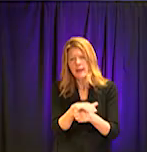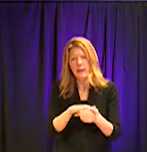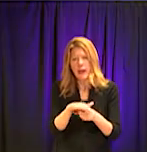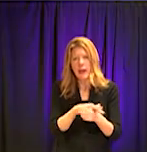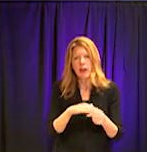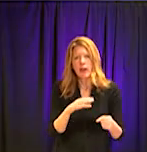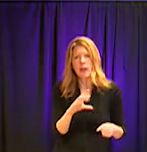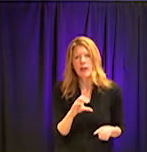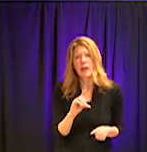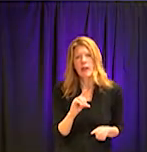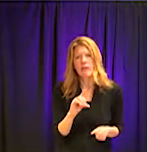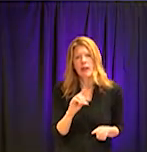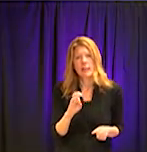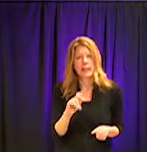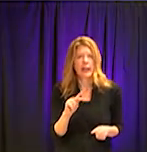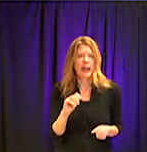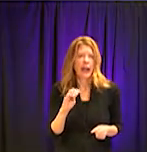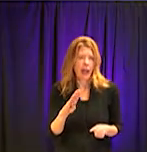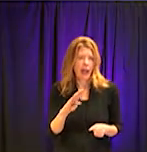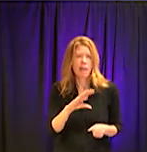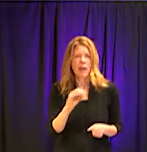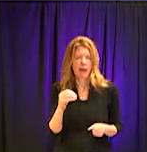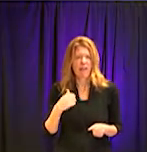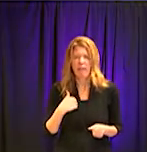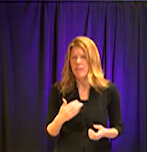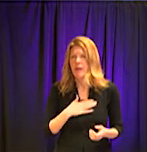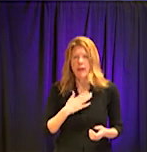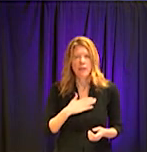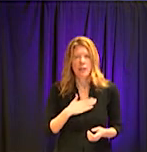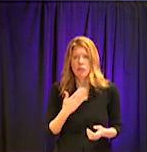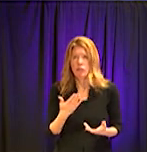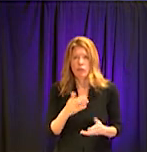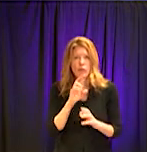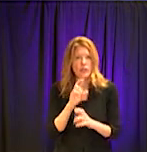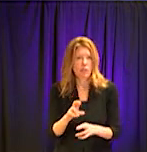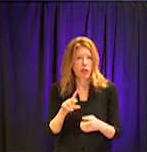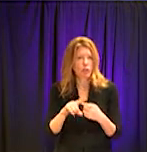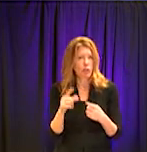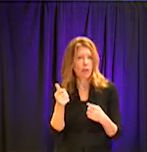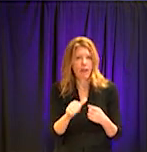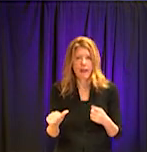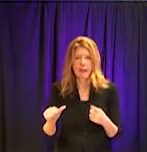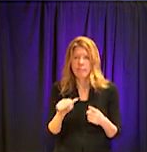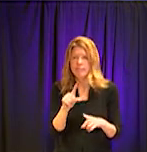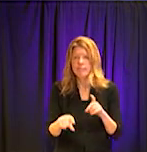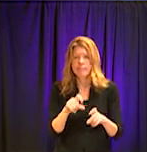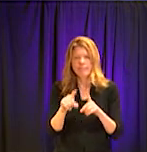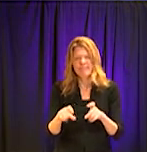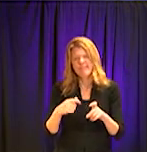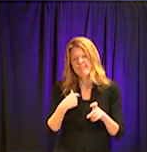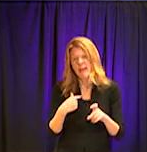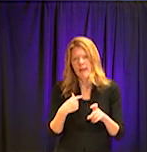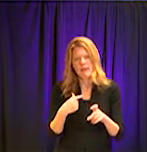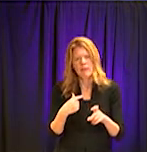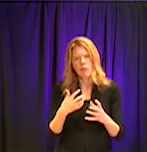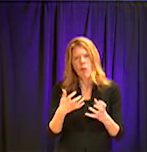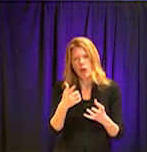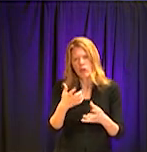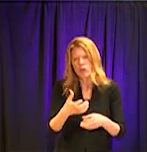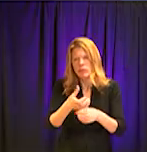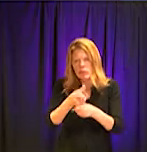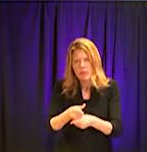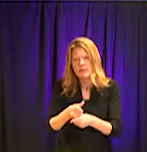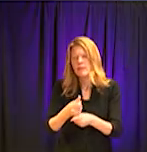also answer any questions. But the cities are are doing their part in this and encouraging people